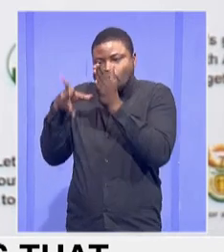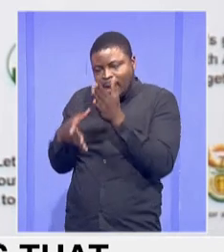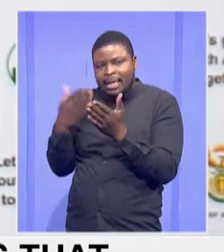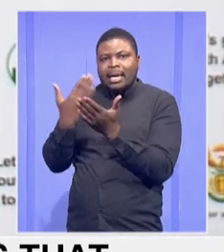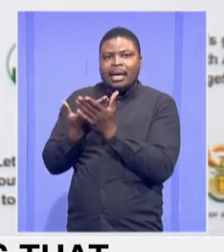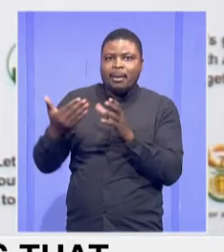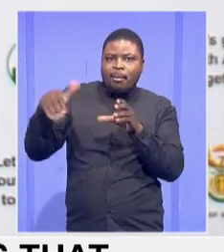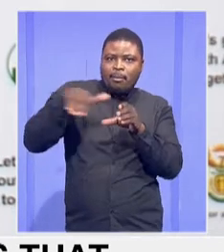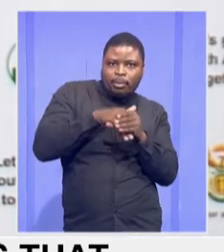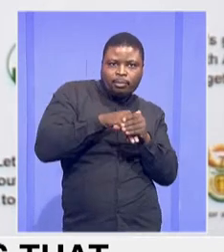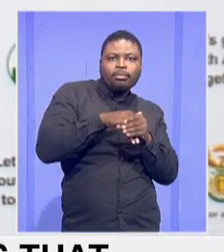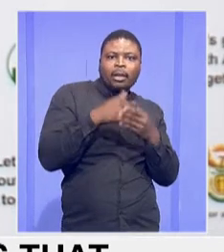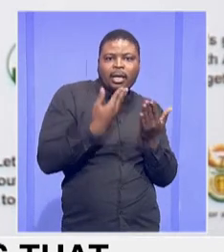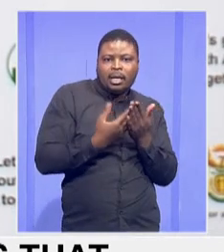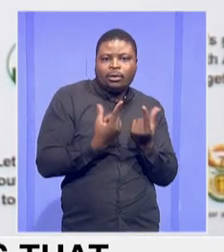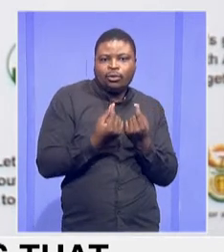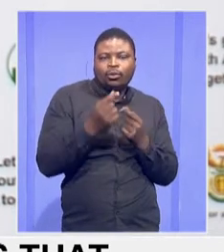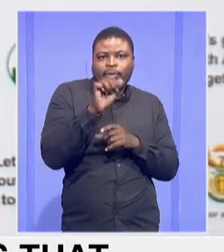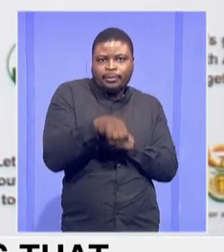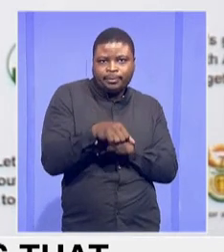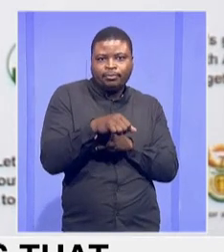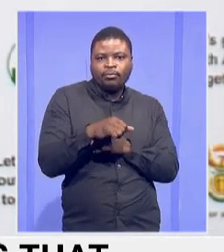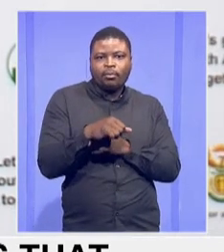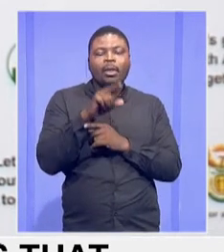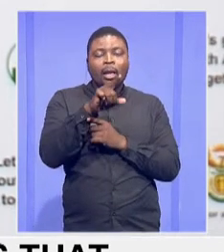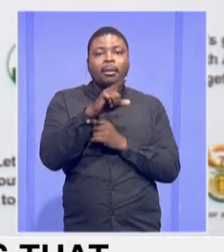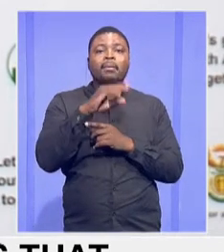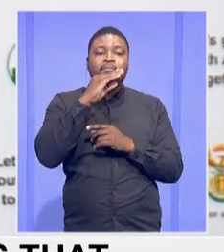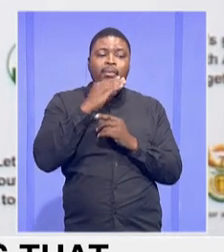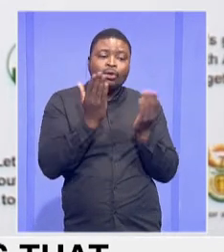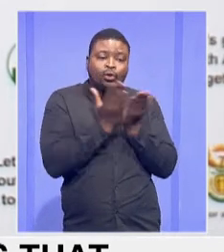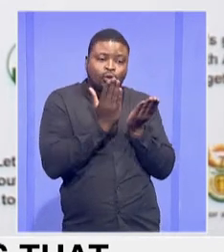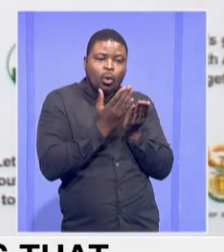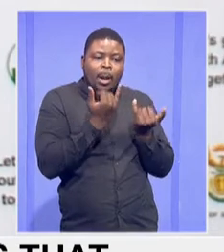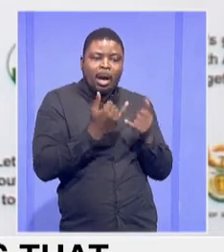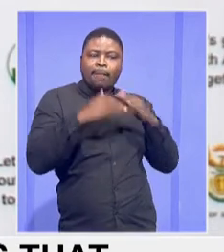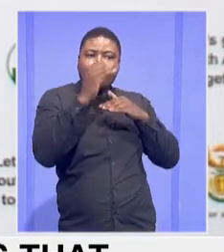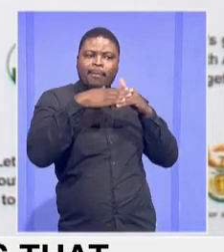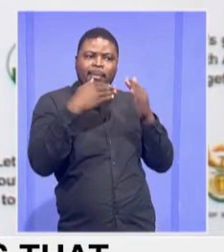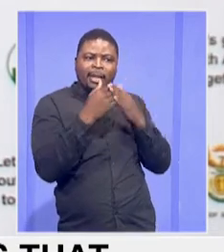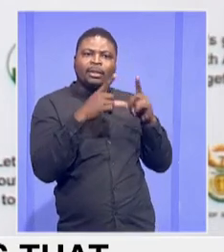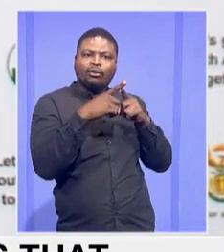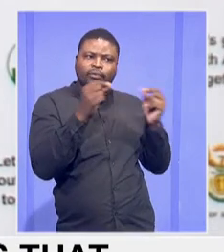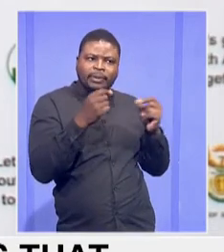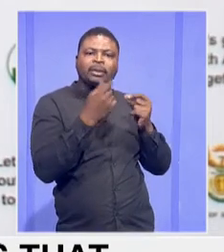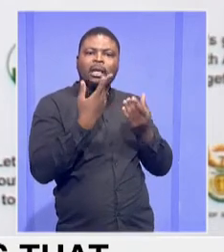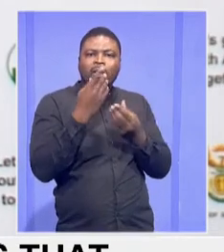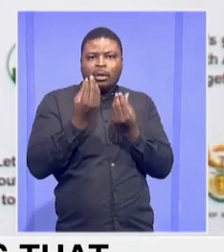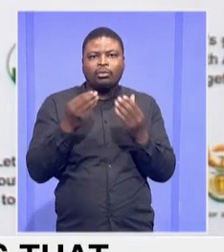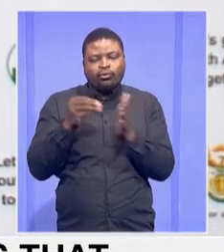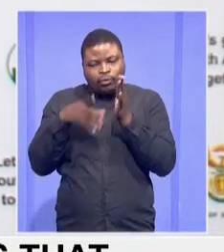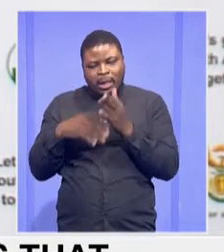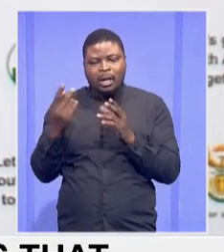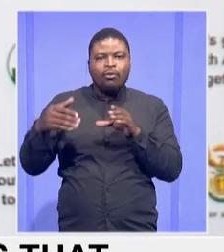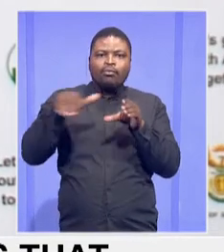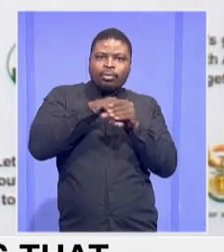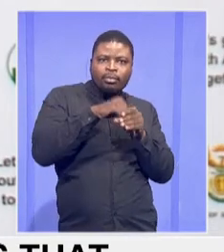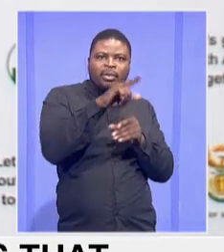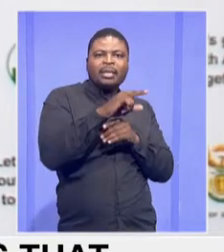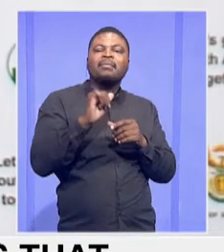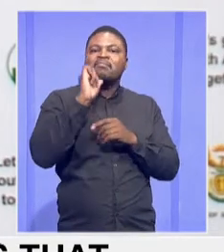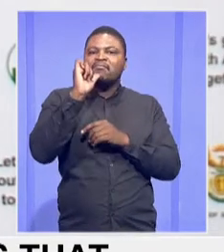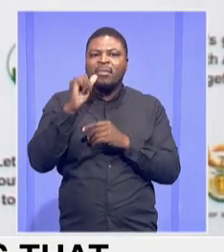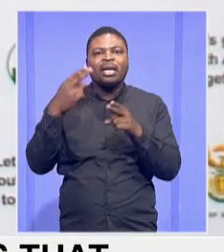the facility rather, is now ready to be used for its intended purpose. Whether it's a toilet, whether it's a school ground,